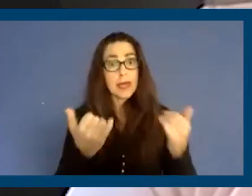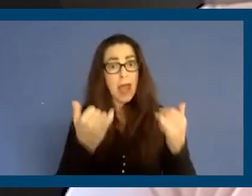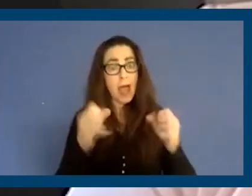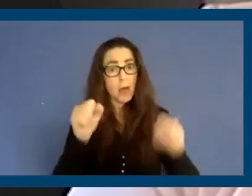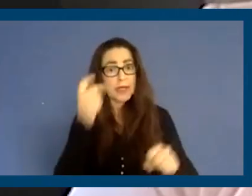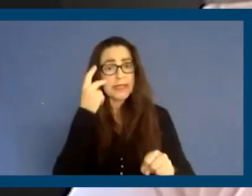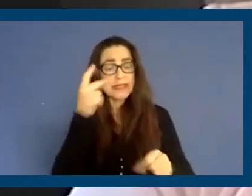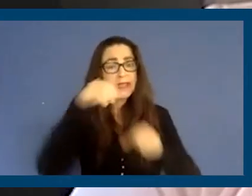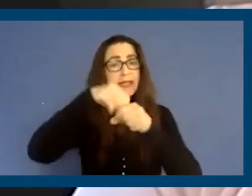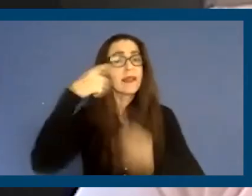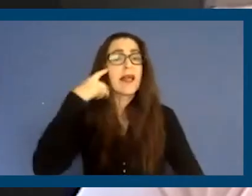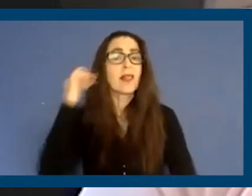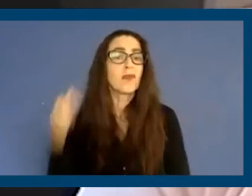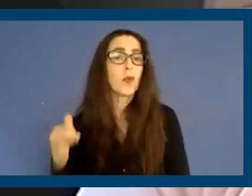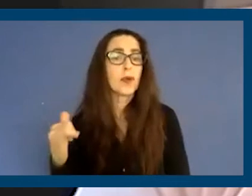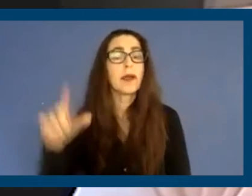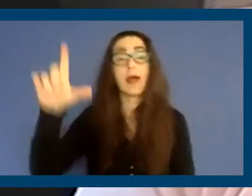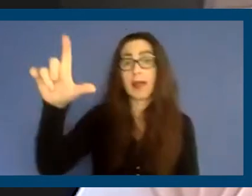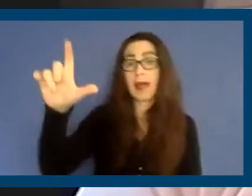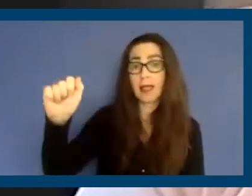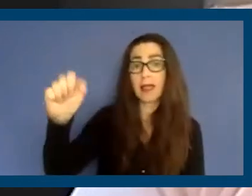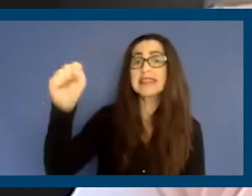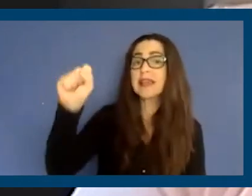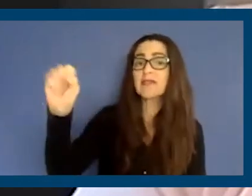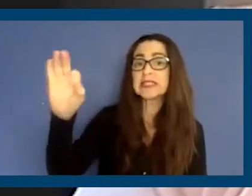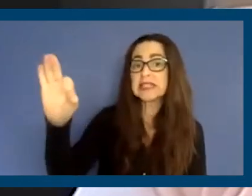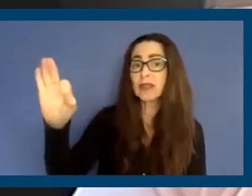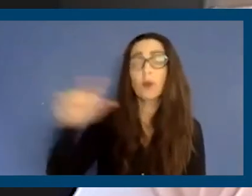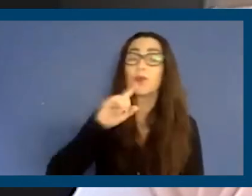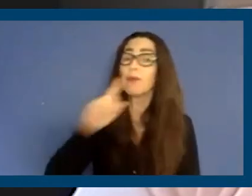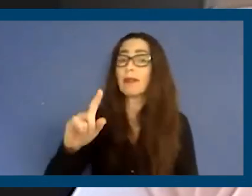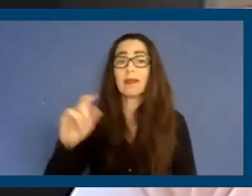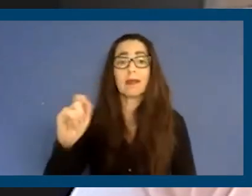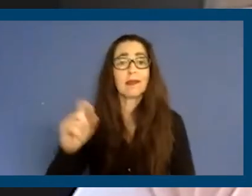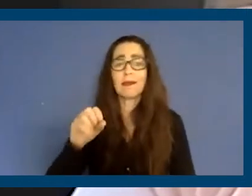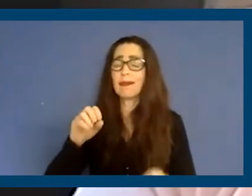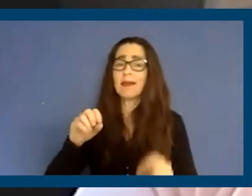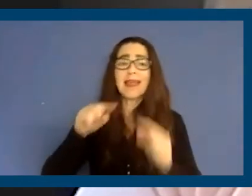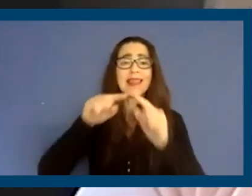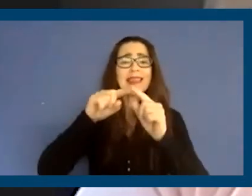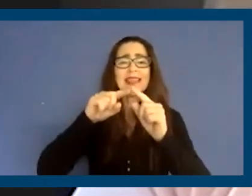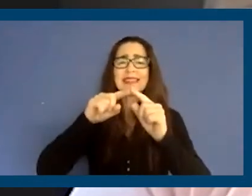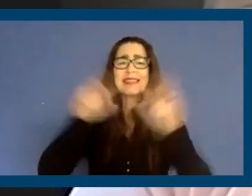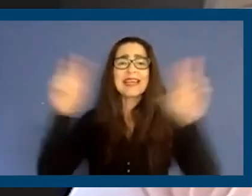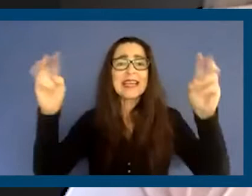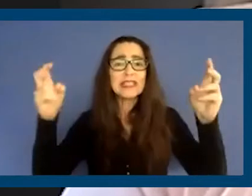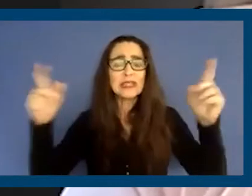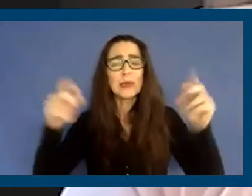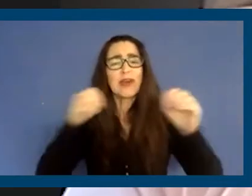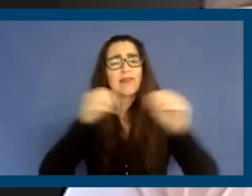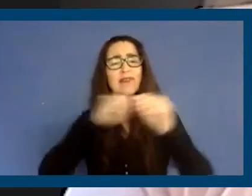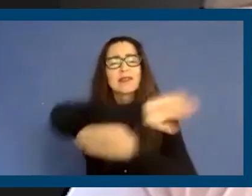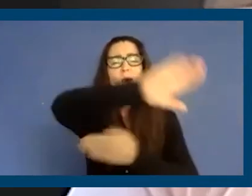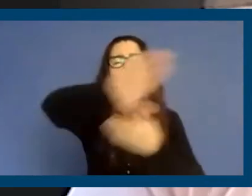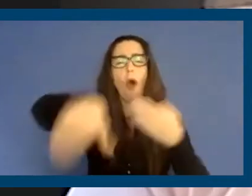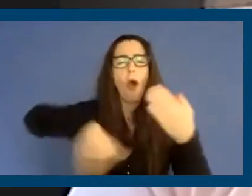California and in Los Angeles and San Francisco, and really this affects every part of the state of California, is